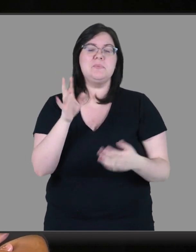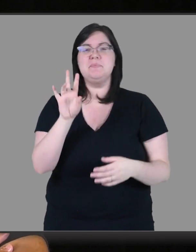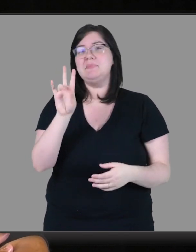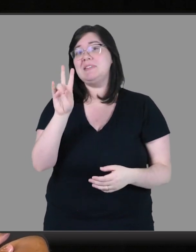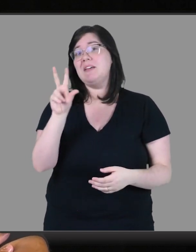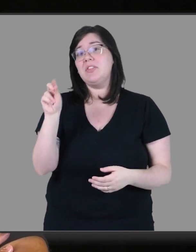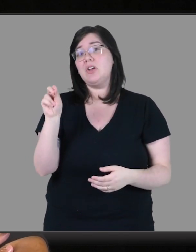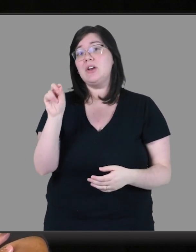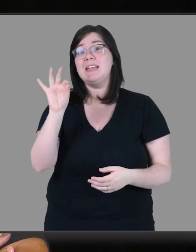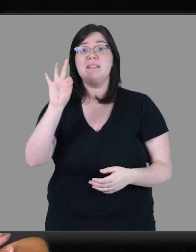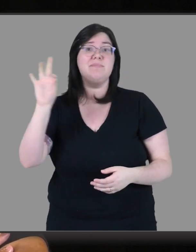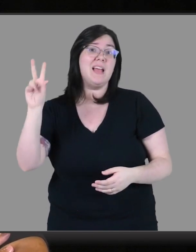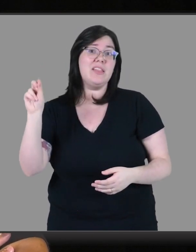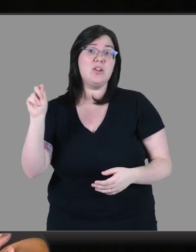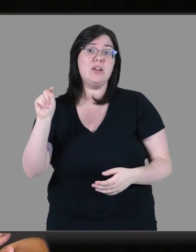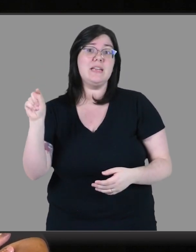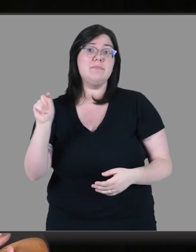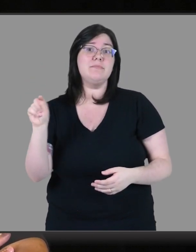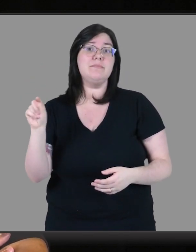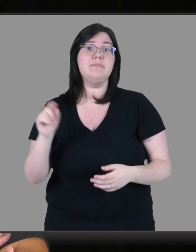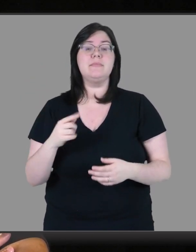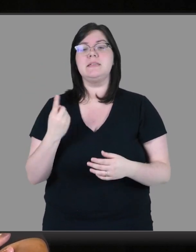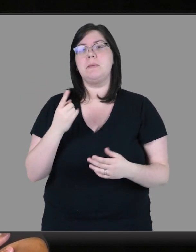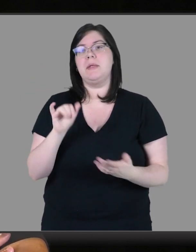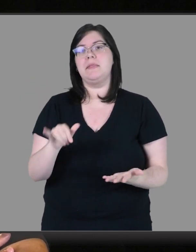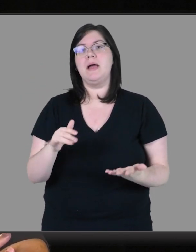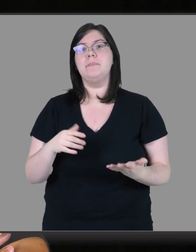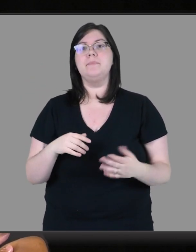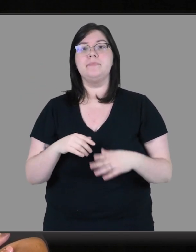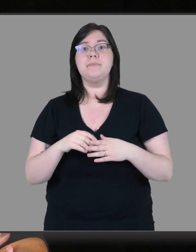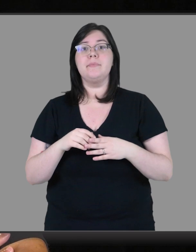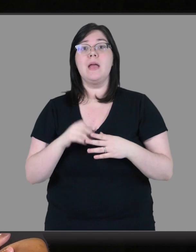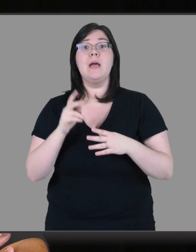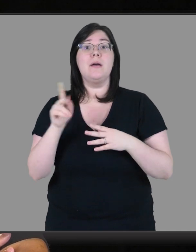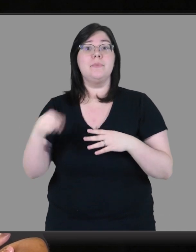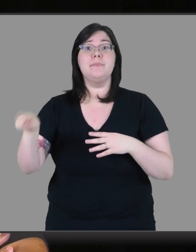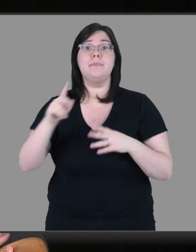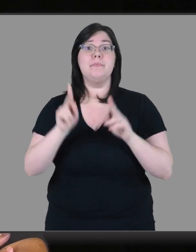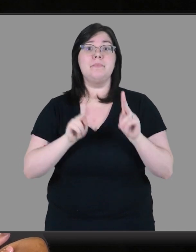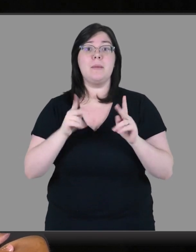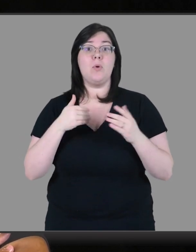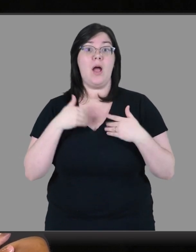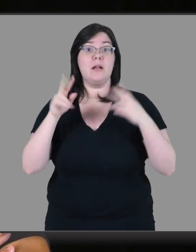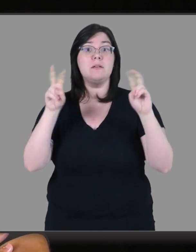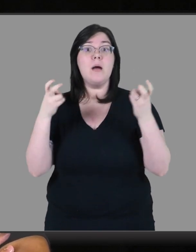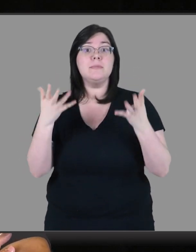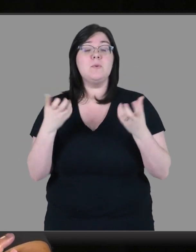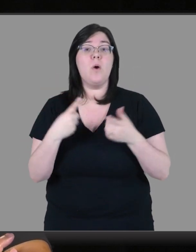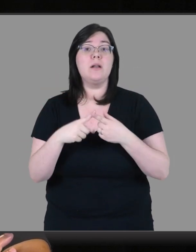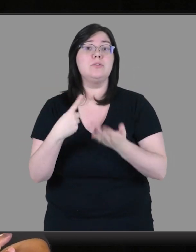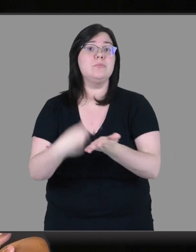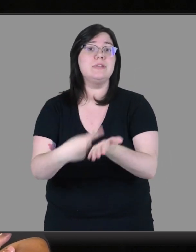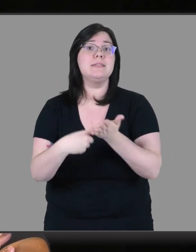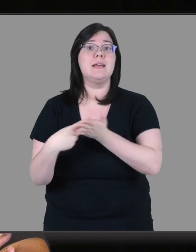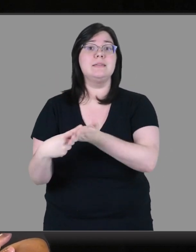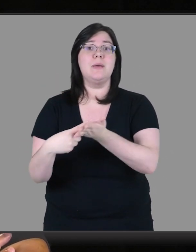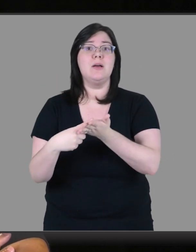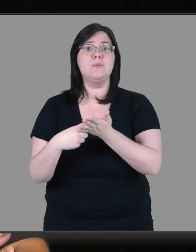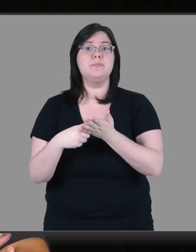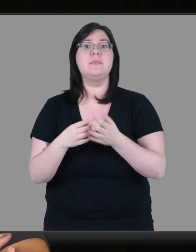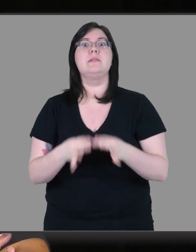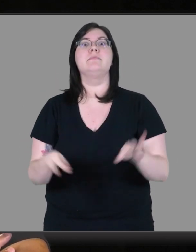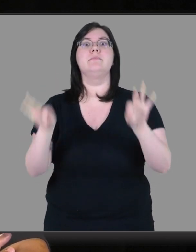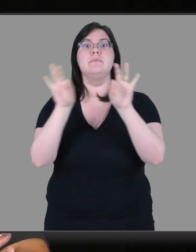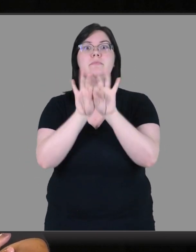it was like two hours long, like, I don't know, 7.30 to 9.30 or something that they, you know, that folks had